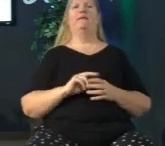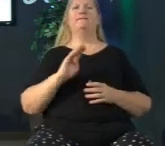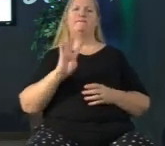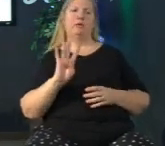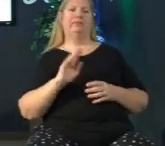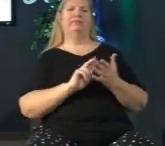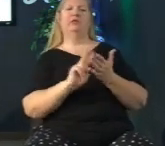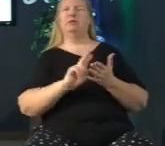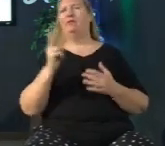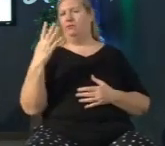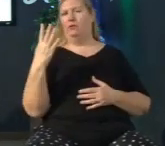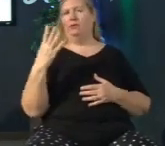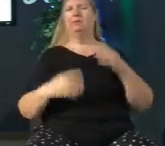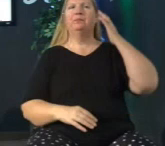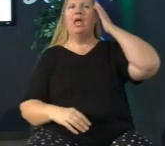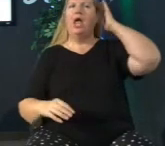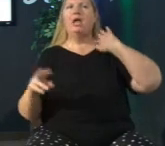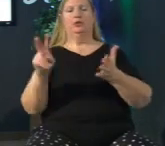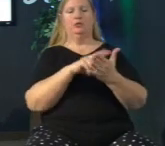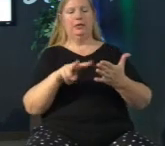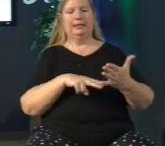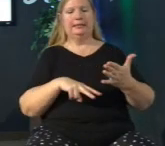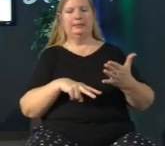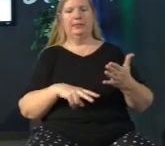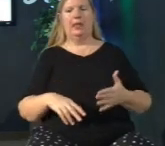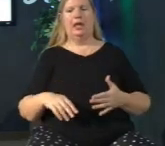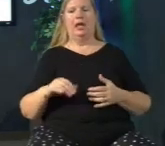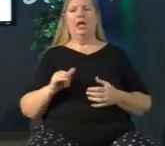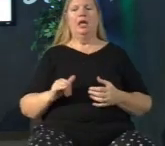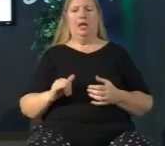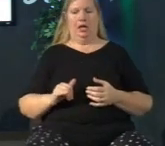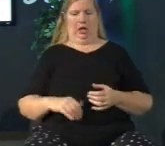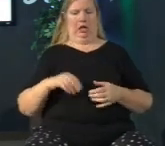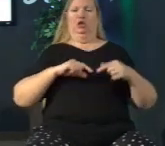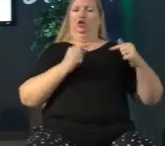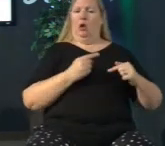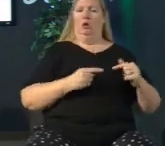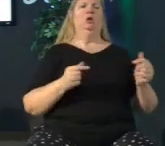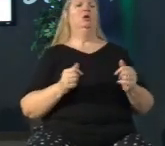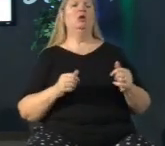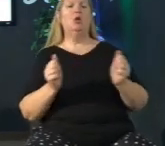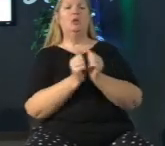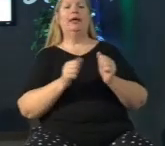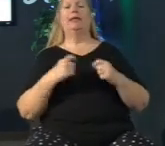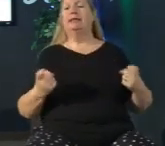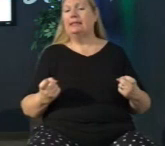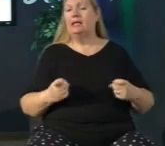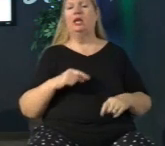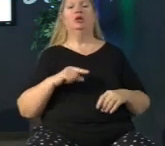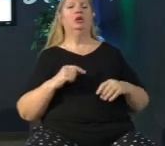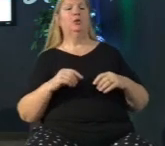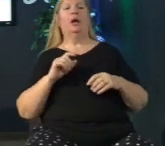reads like this in your struggle against sin you have yet resisted to the point of shedding your blood and you have